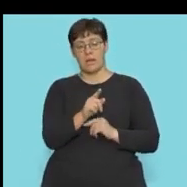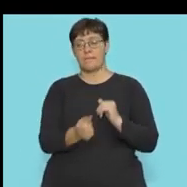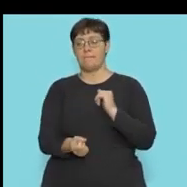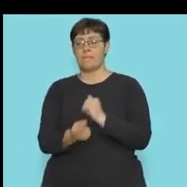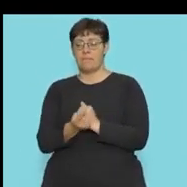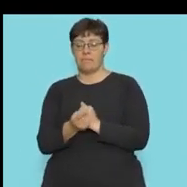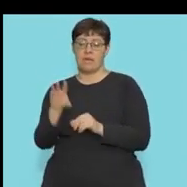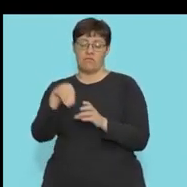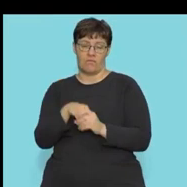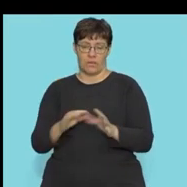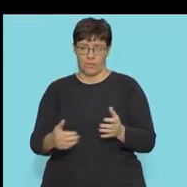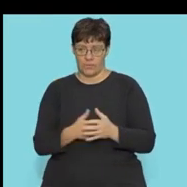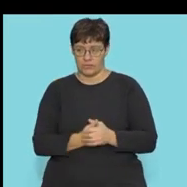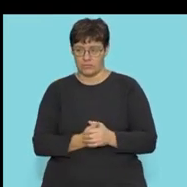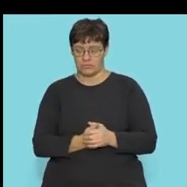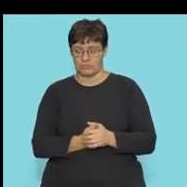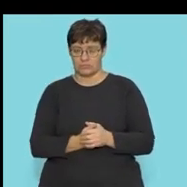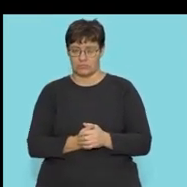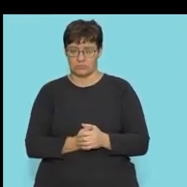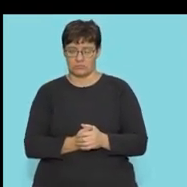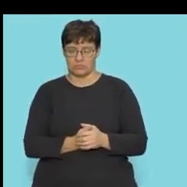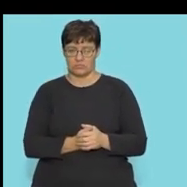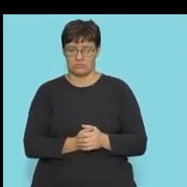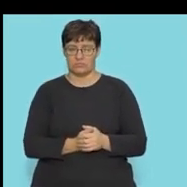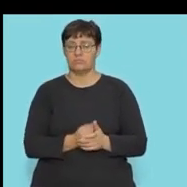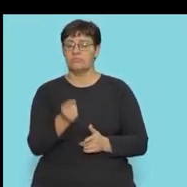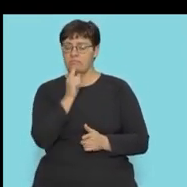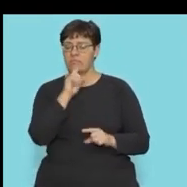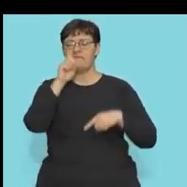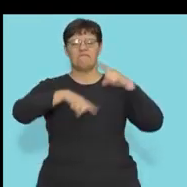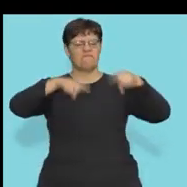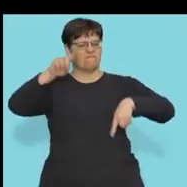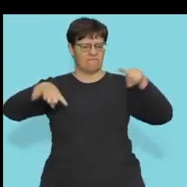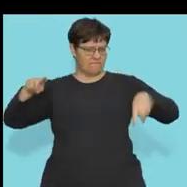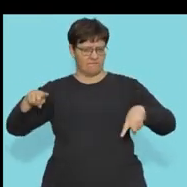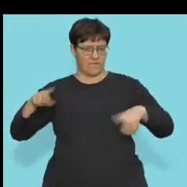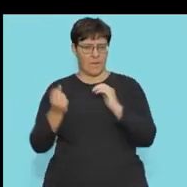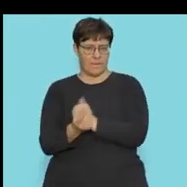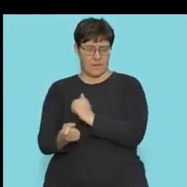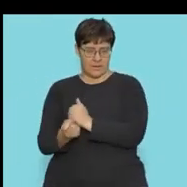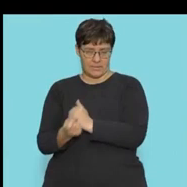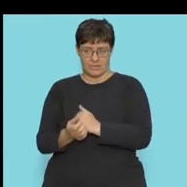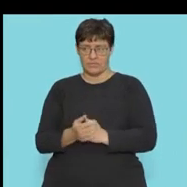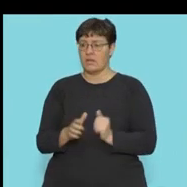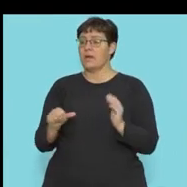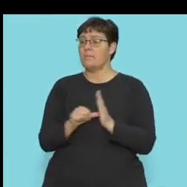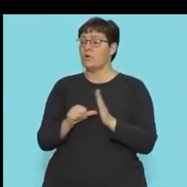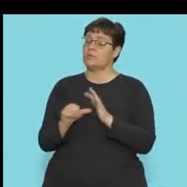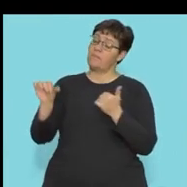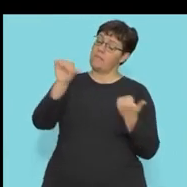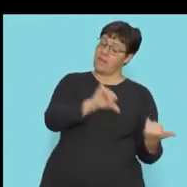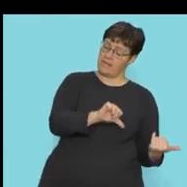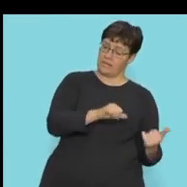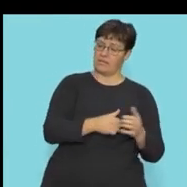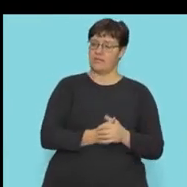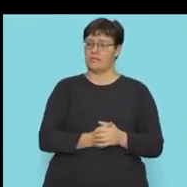are involved? So guys, this question gives you various different components. It's important that we go back